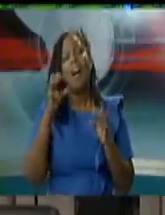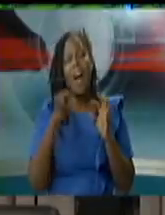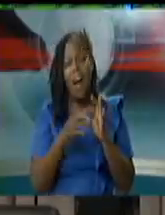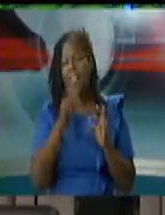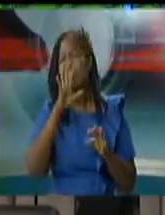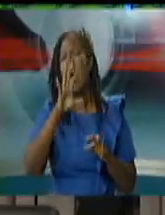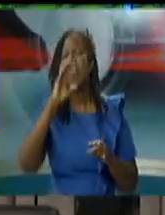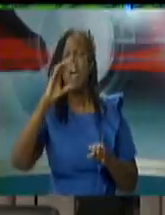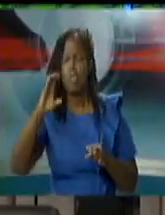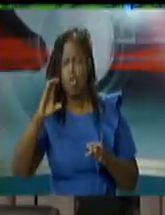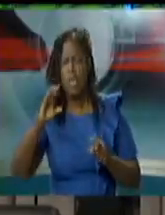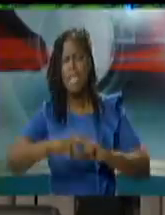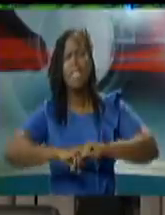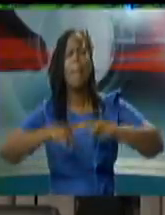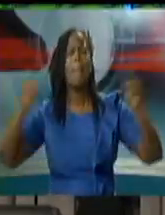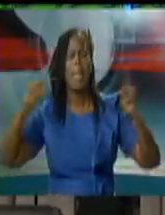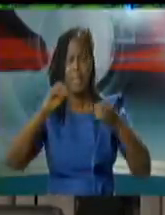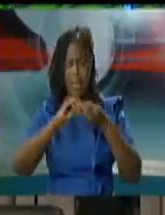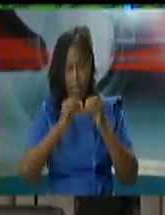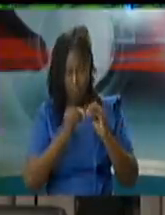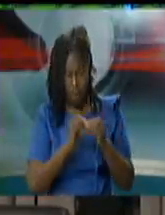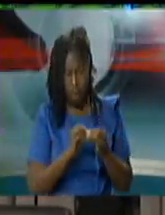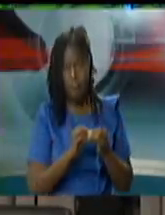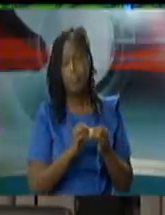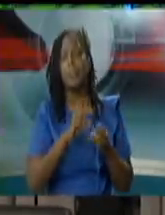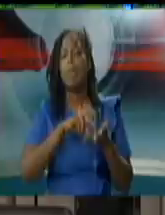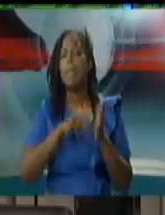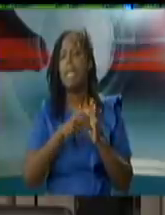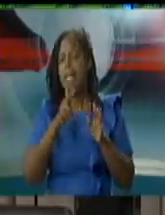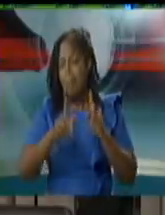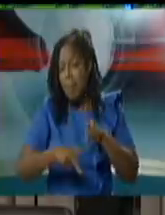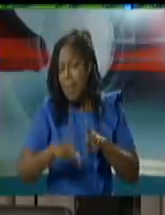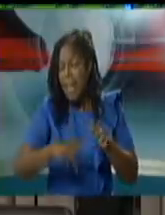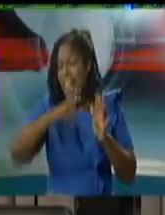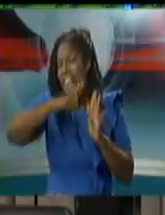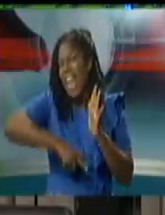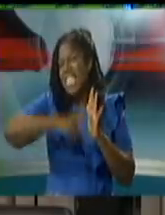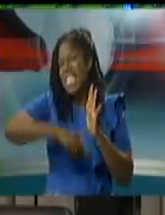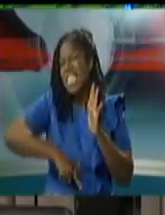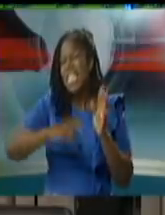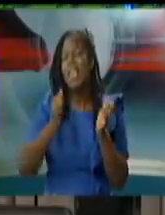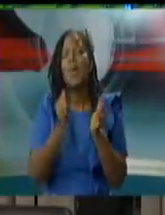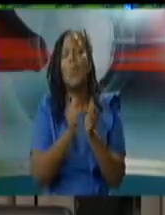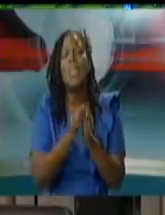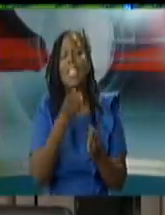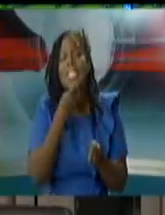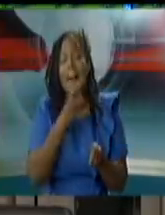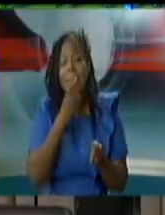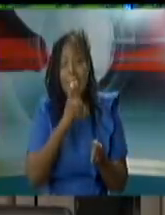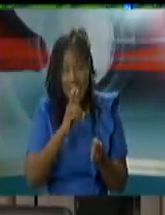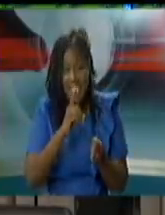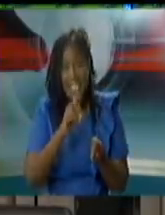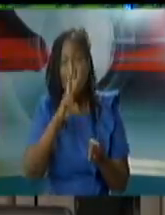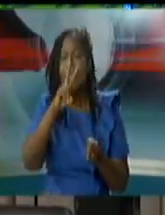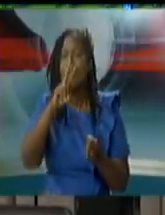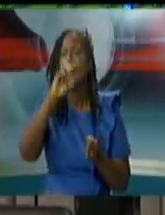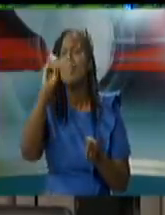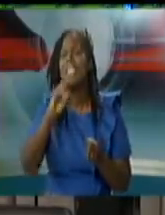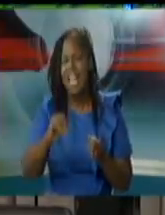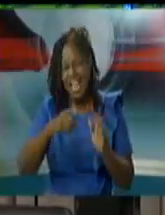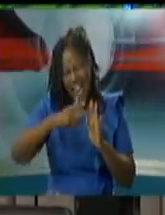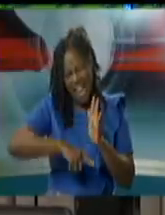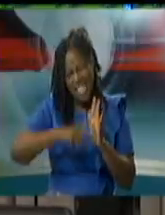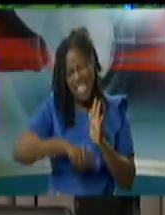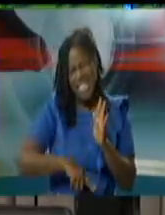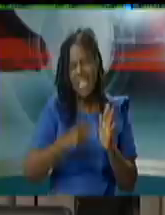we have partnered with the diabetes association of trinidad and tobago we have ramped up our availability